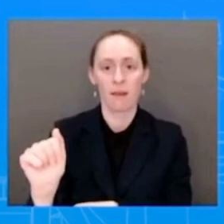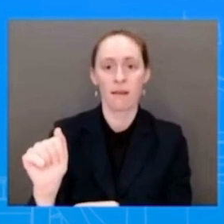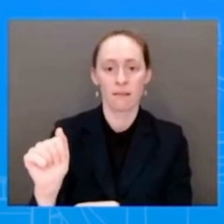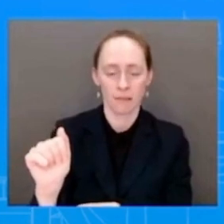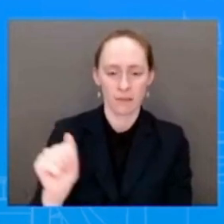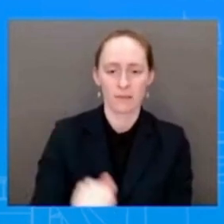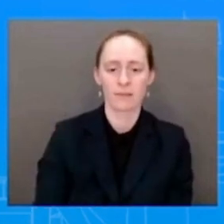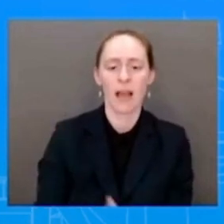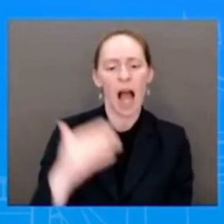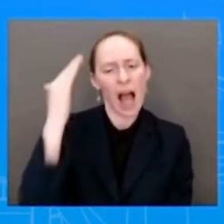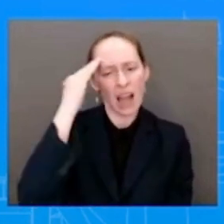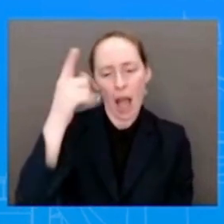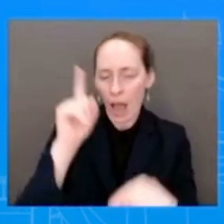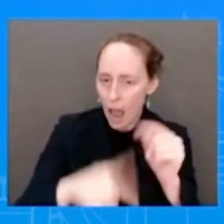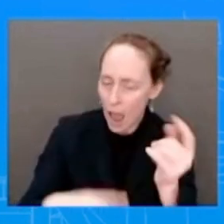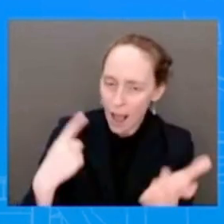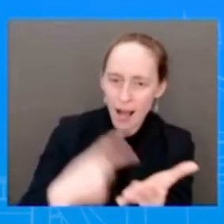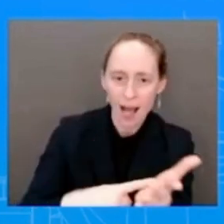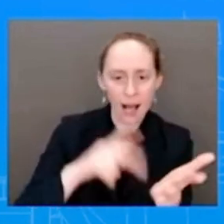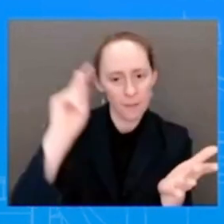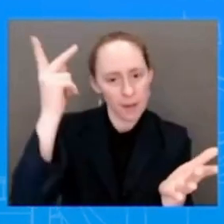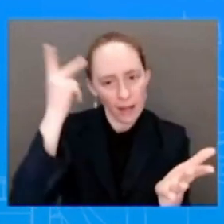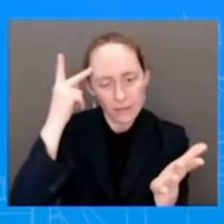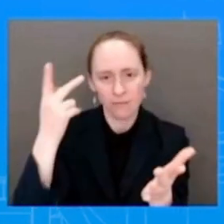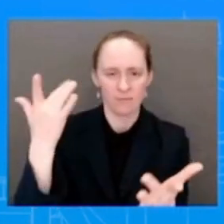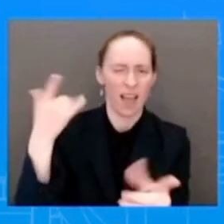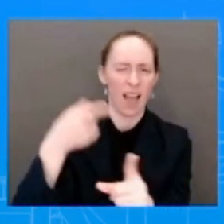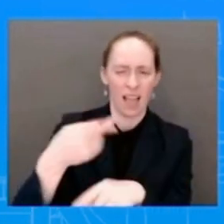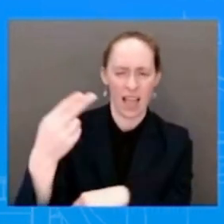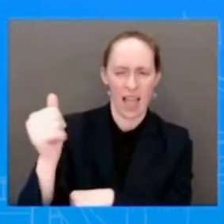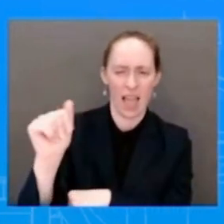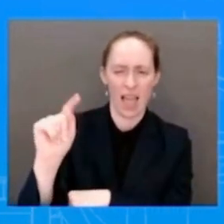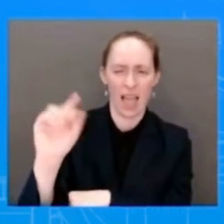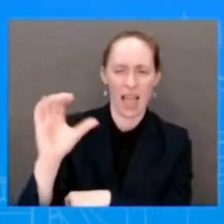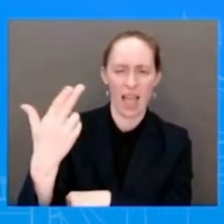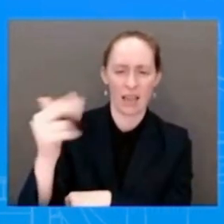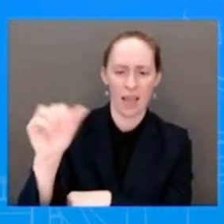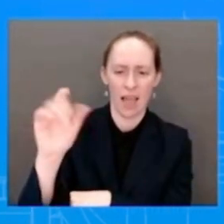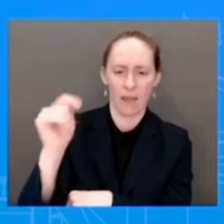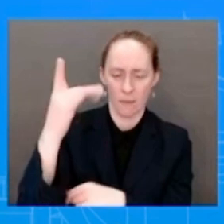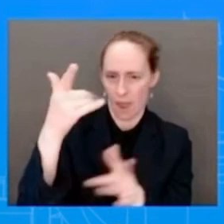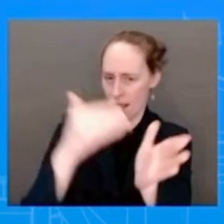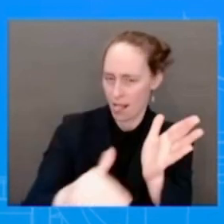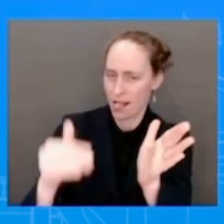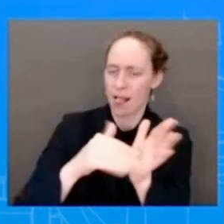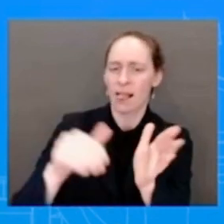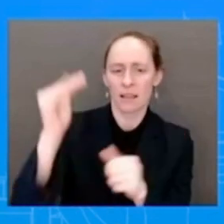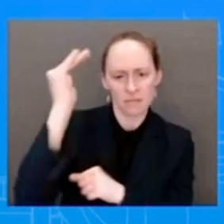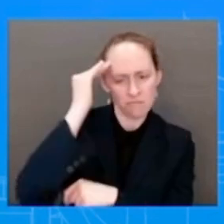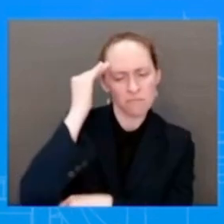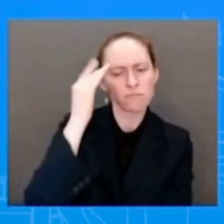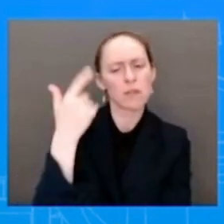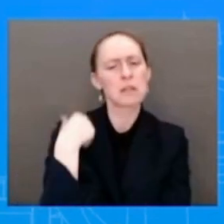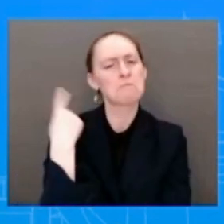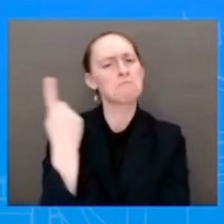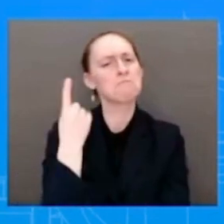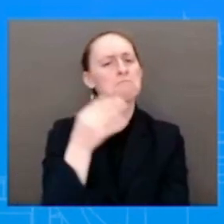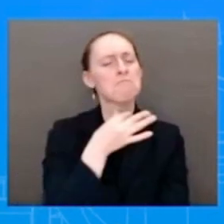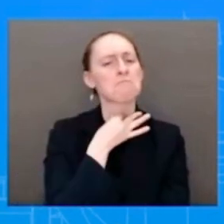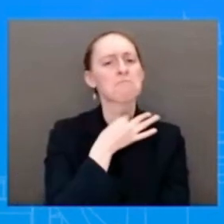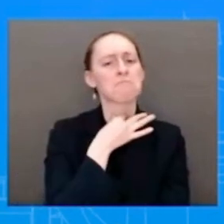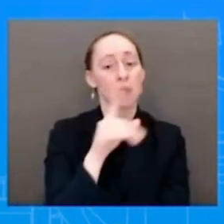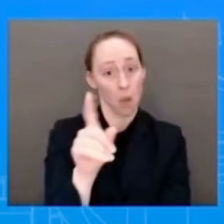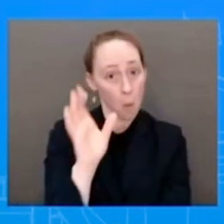at that's what you probably tell us. But I'm curious if the President himself will ever speak publicly about his